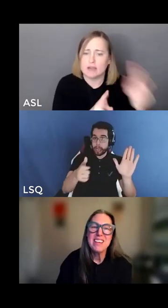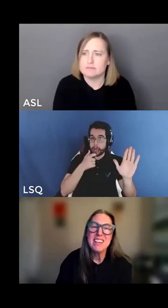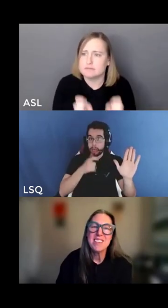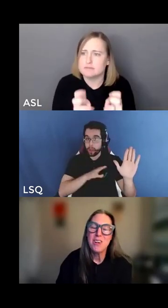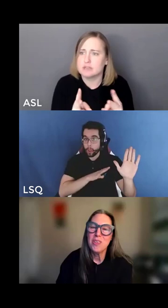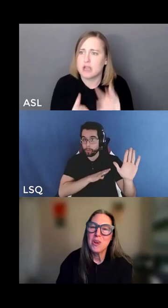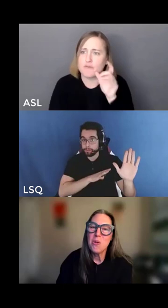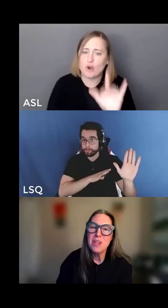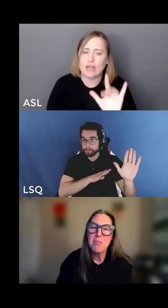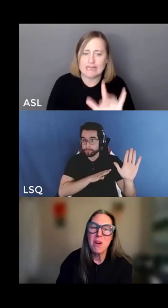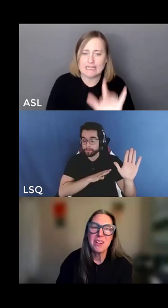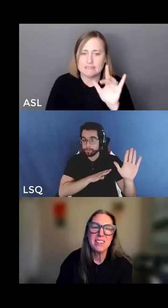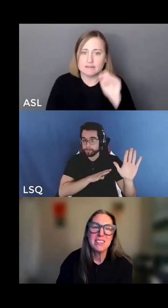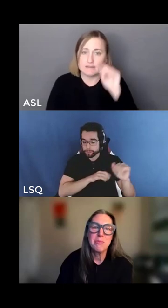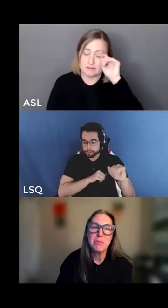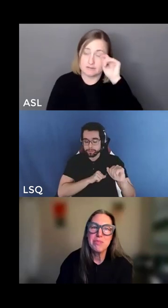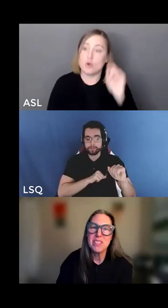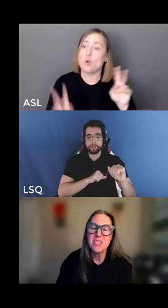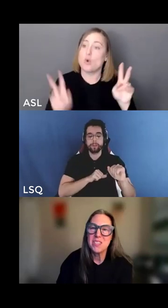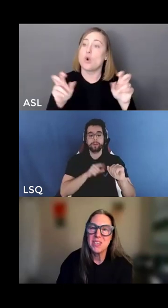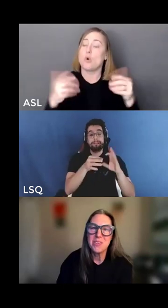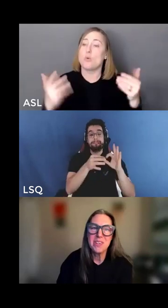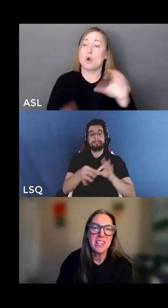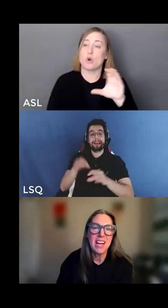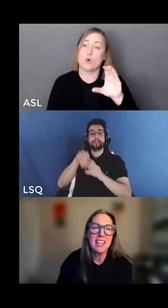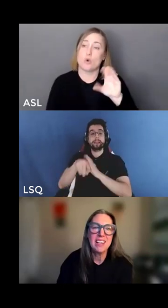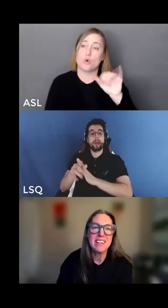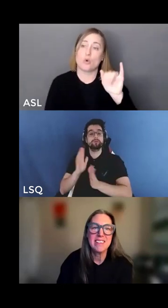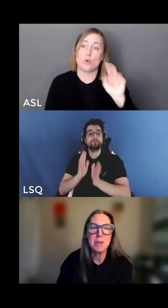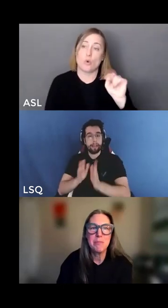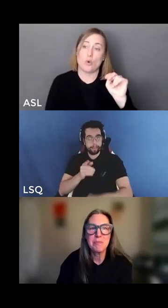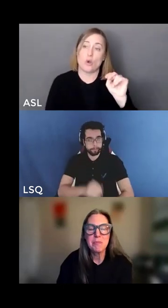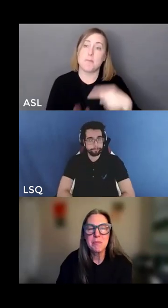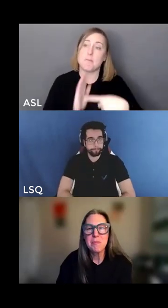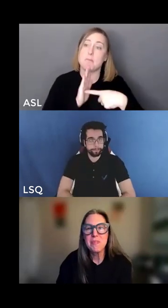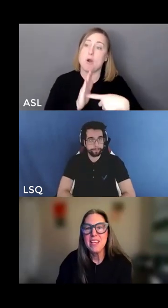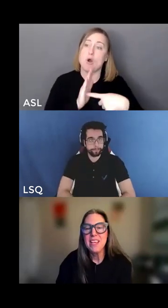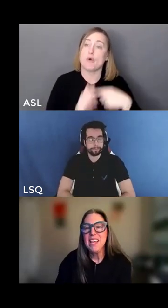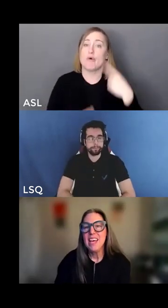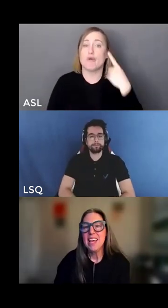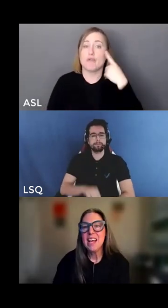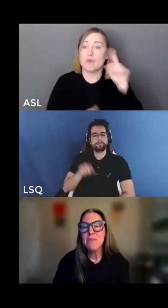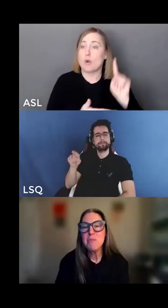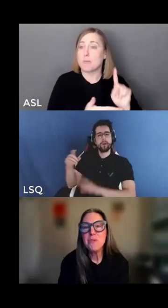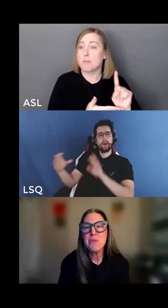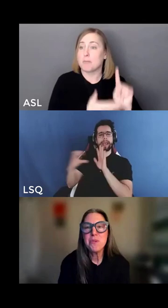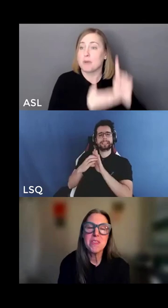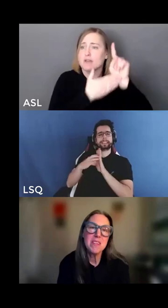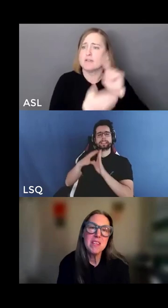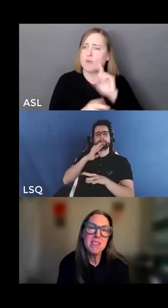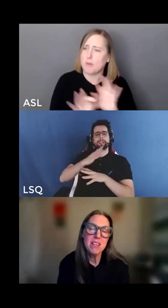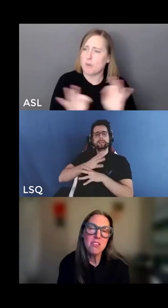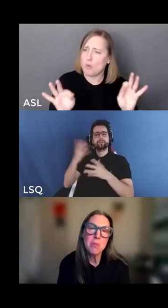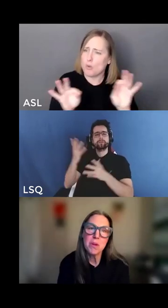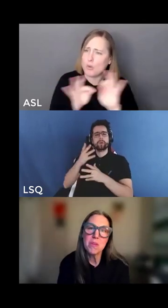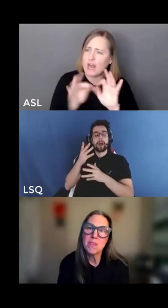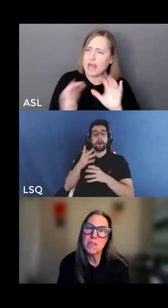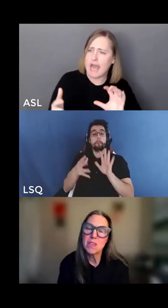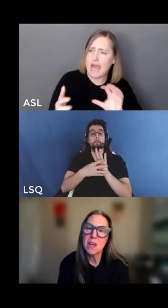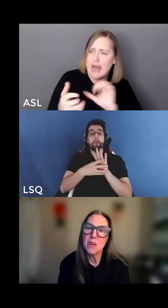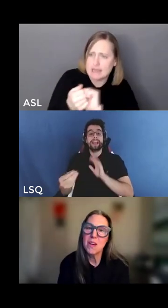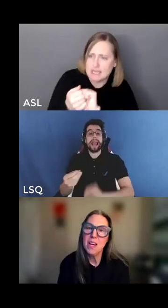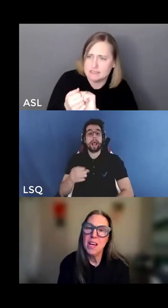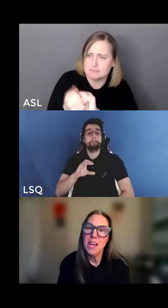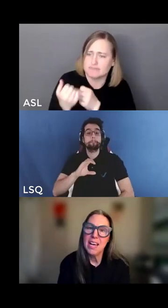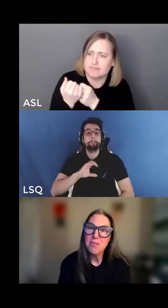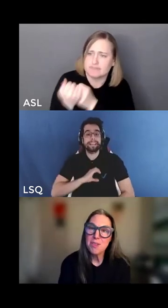you it's called the coin model of privilege and critical allyship and as we move through this teaching burst